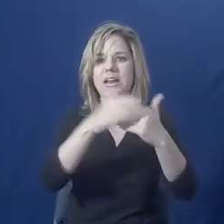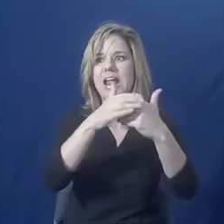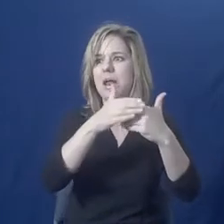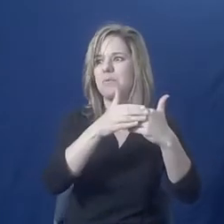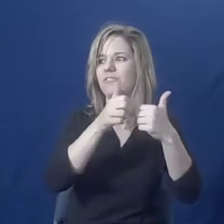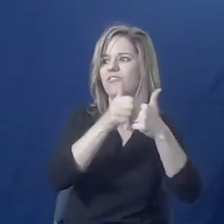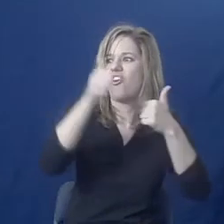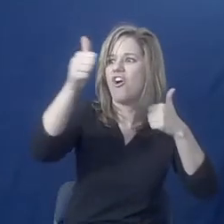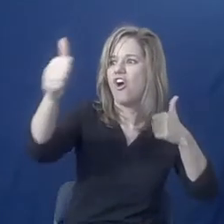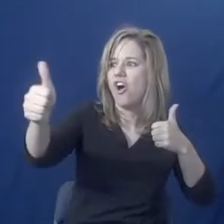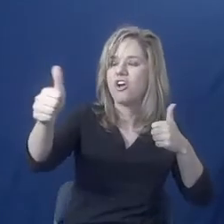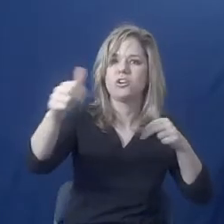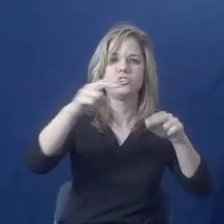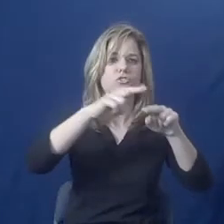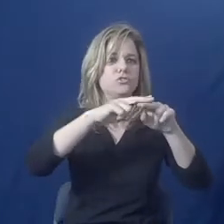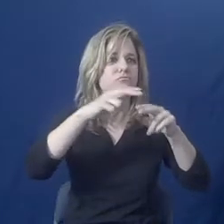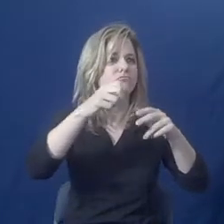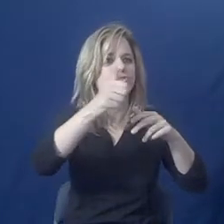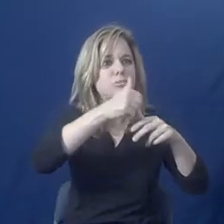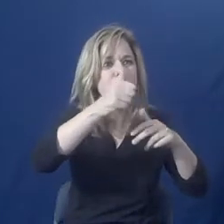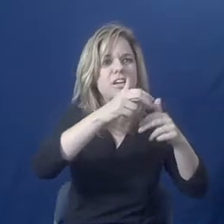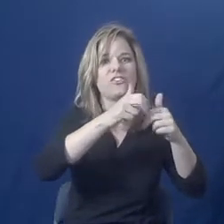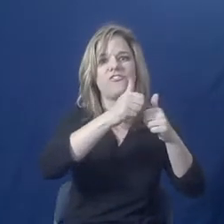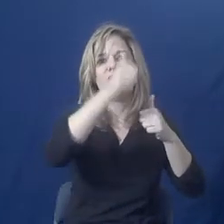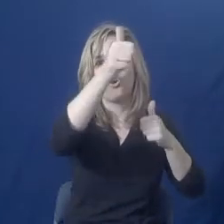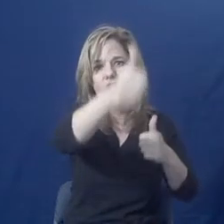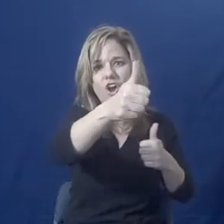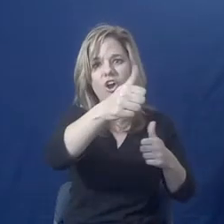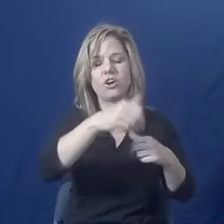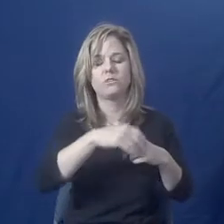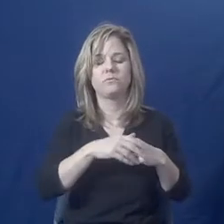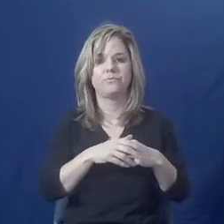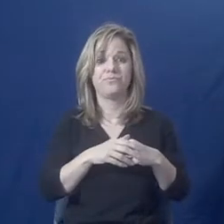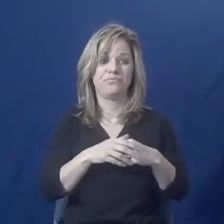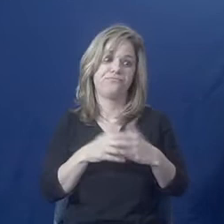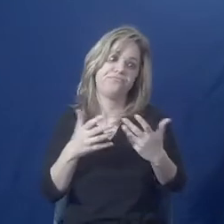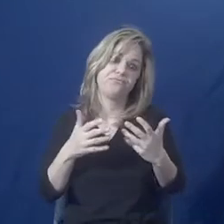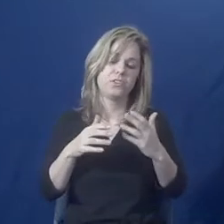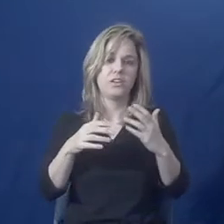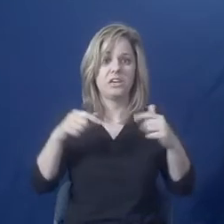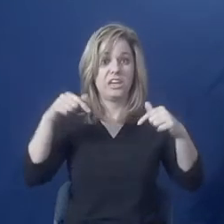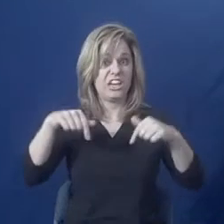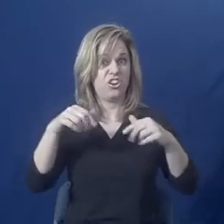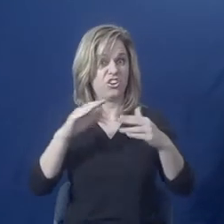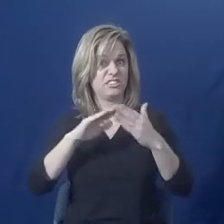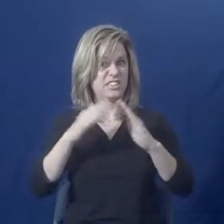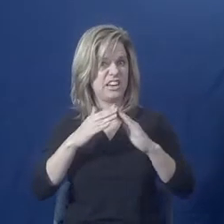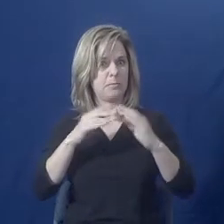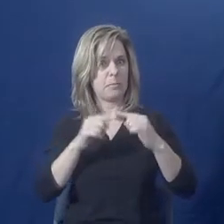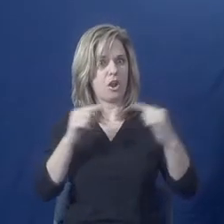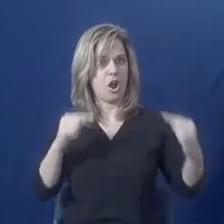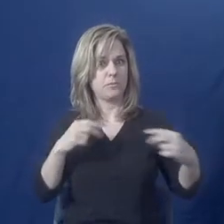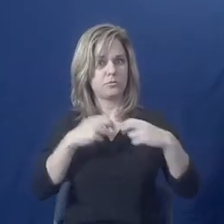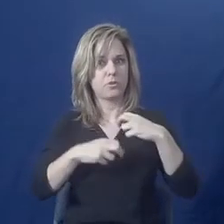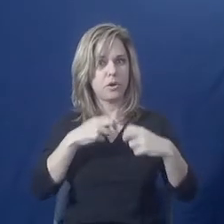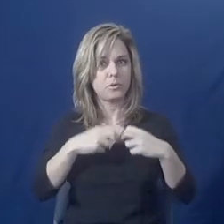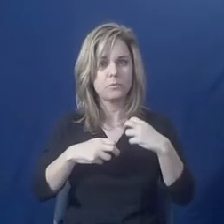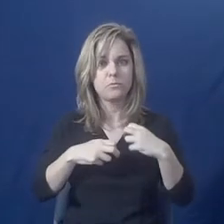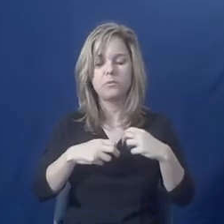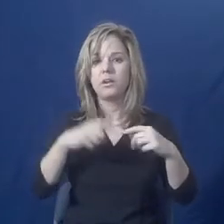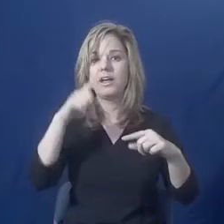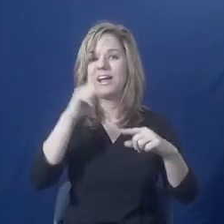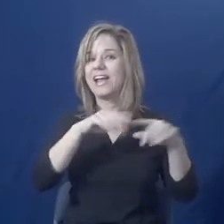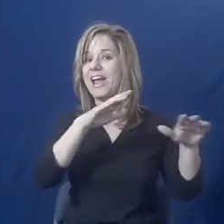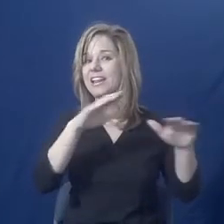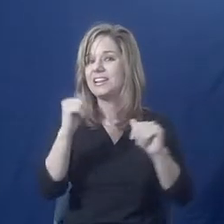far away from public transportation. In a city, you may have the opposite. It may be hard to get away